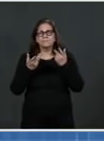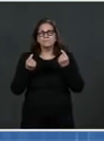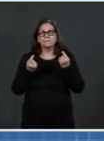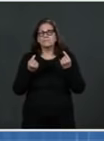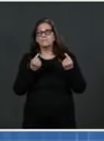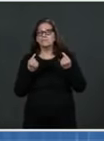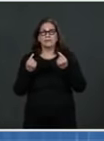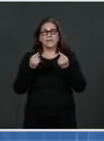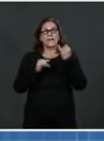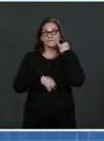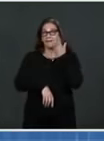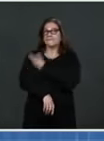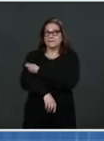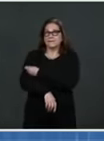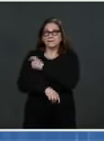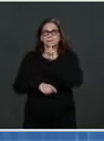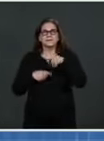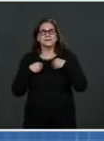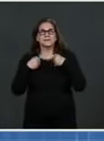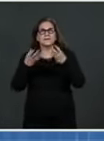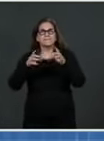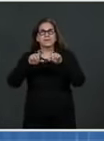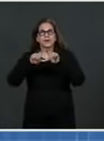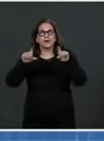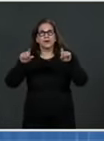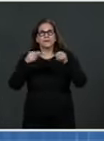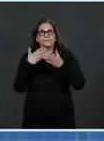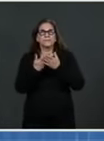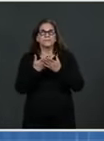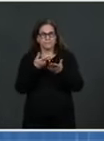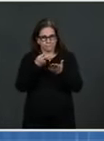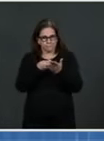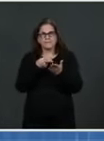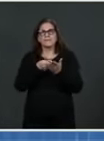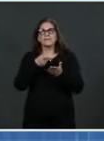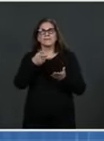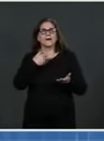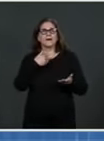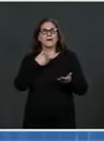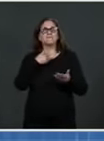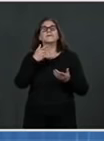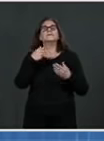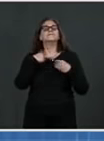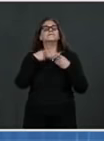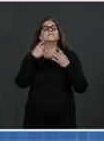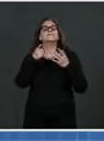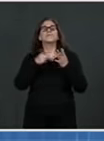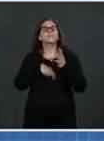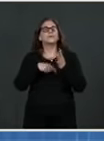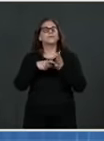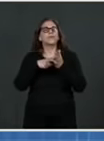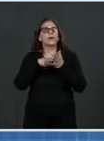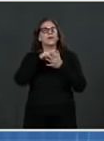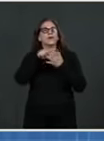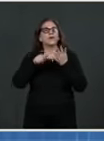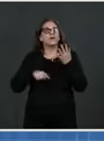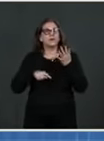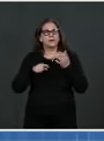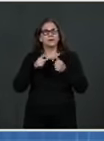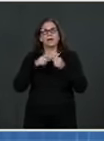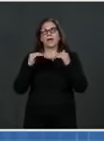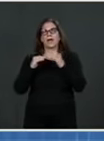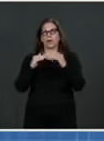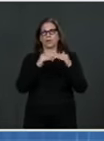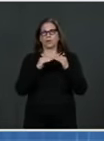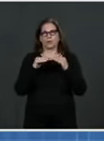some important criteria be met with these credentials. Number one, that there is equitable access. That means whether or not